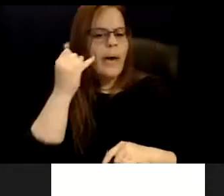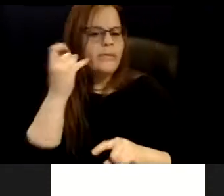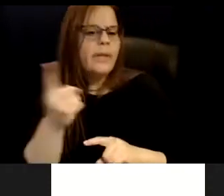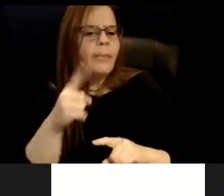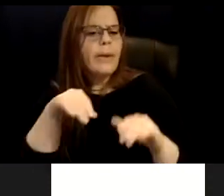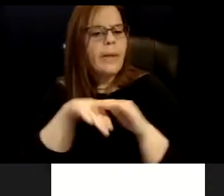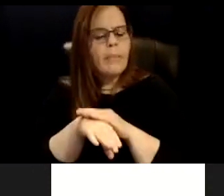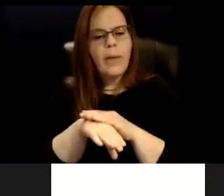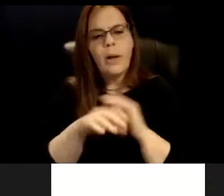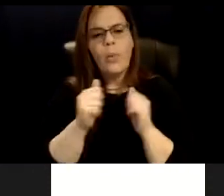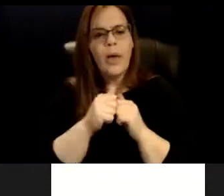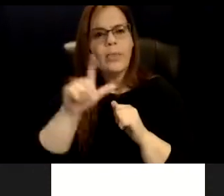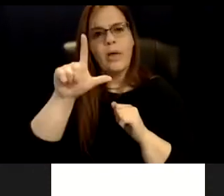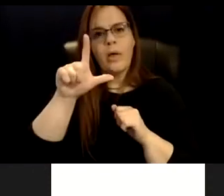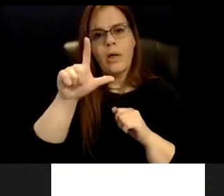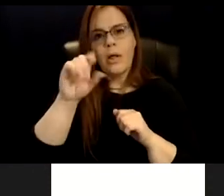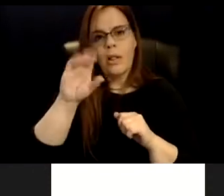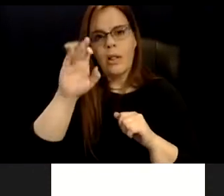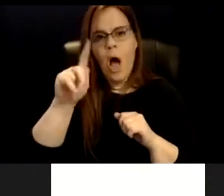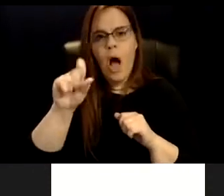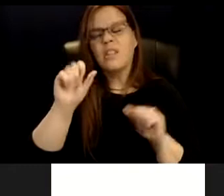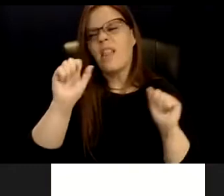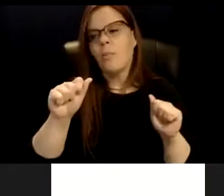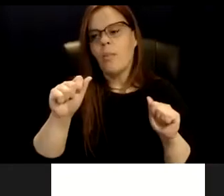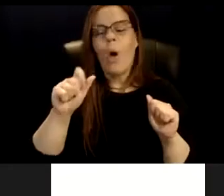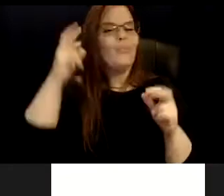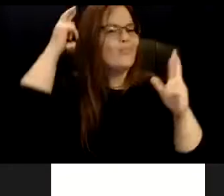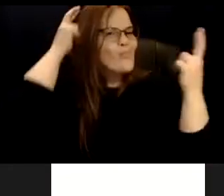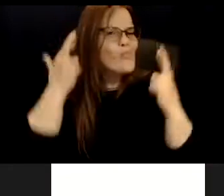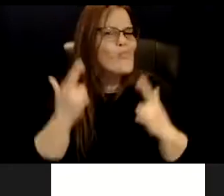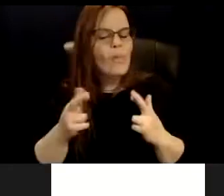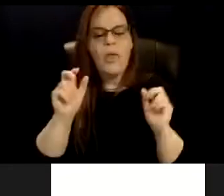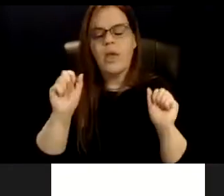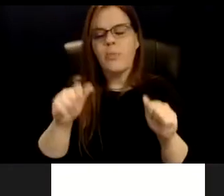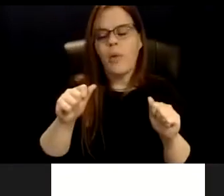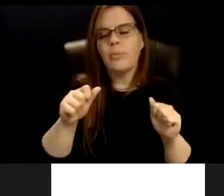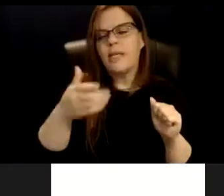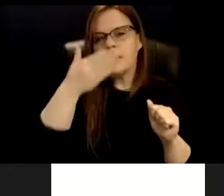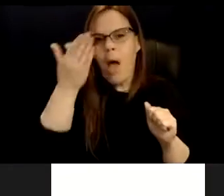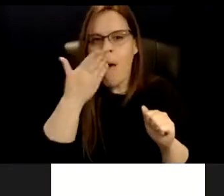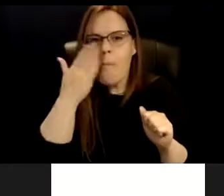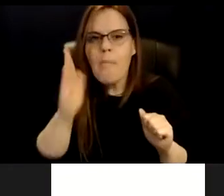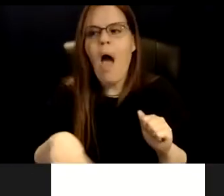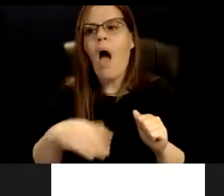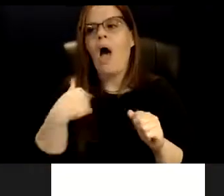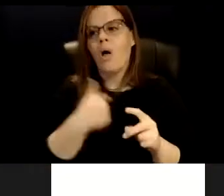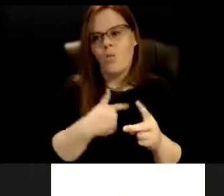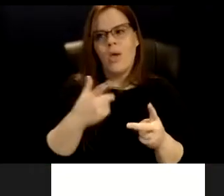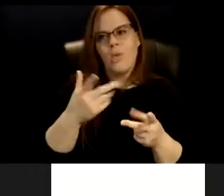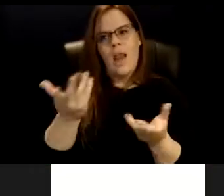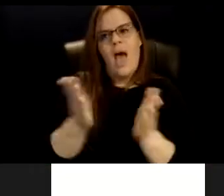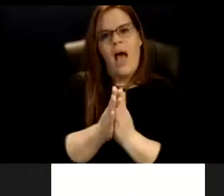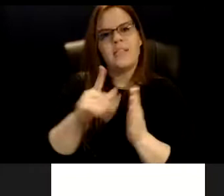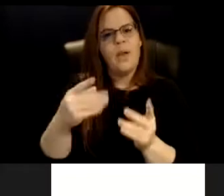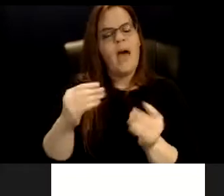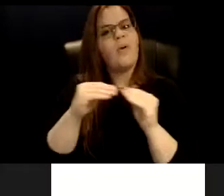in with locks, they probably would smell bad. And we would ask them to have, you know, a more camped appearance. And I was like,